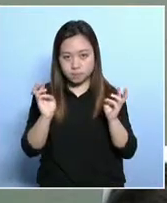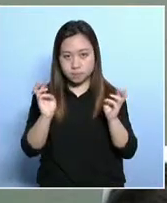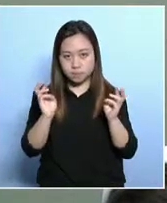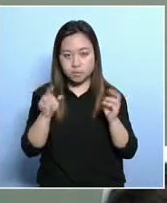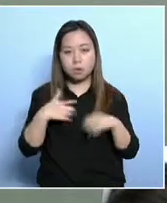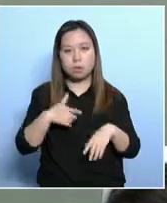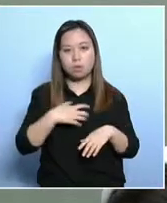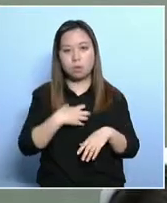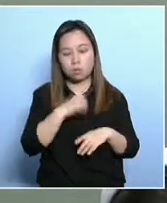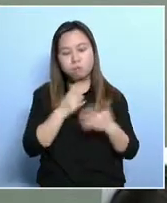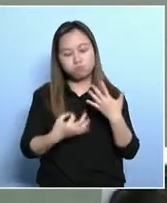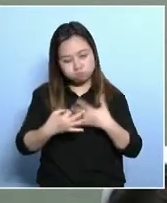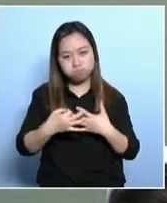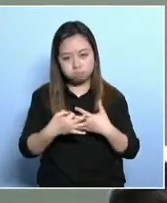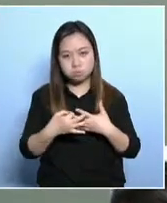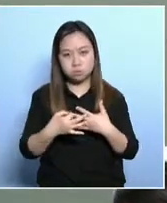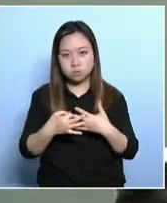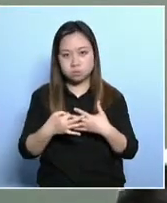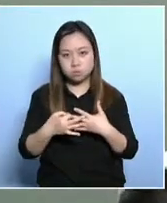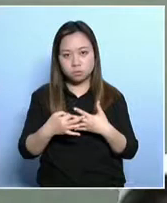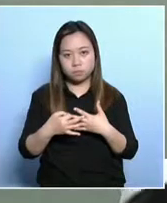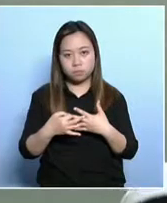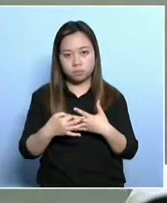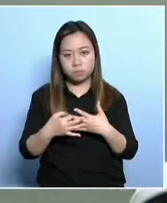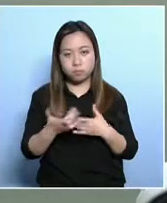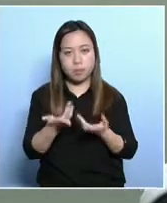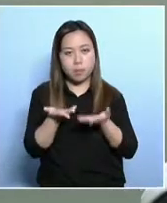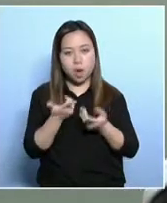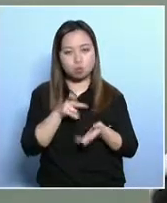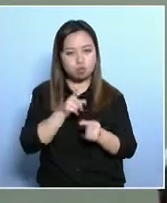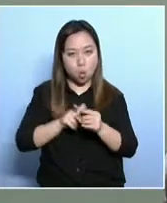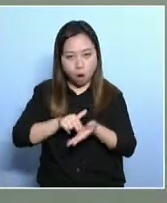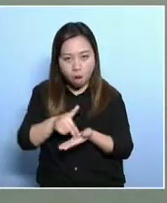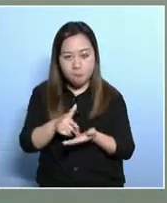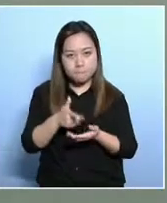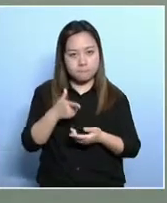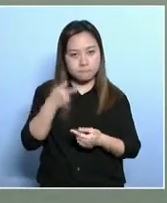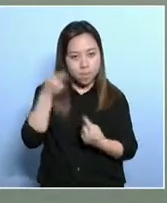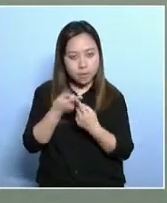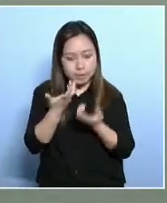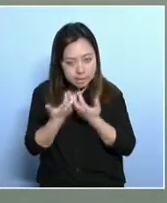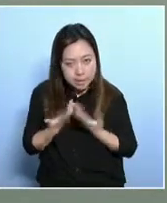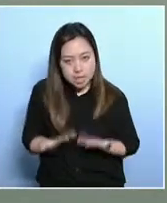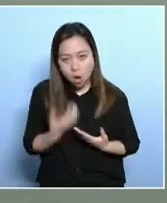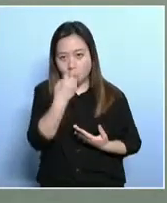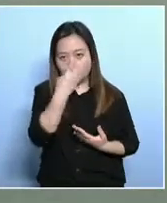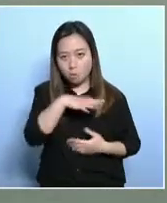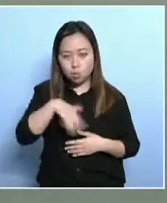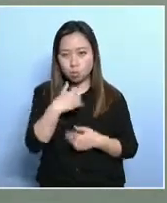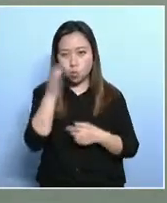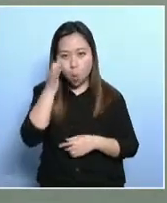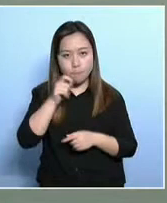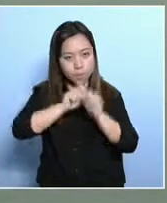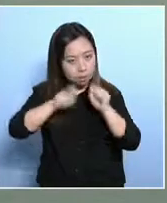Now since 2013, we set up the poverty line. We think that it's a step forward